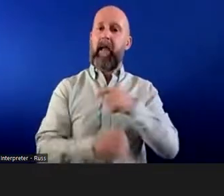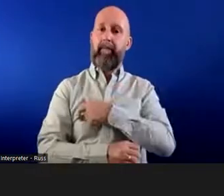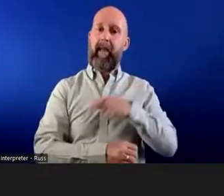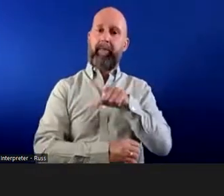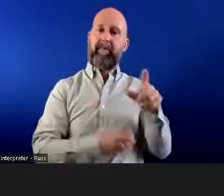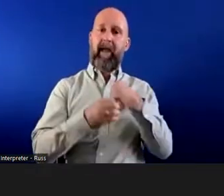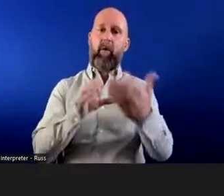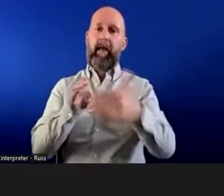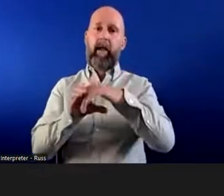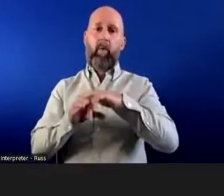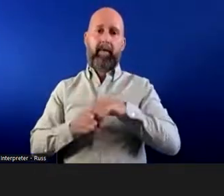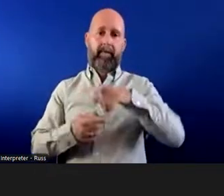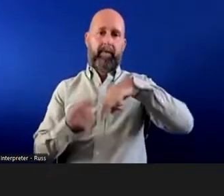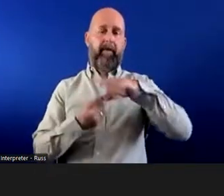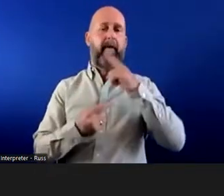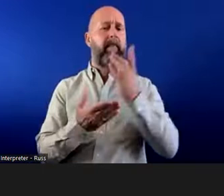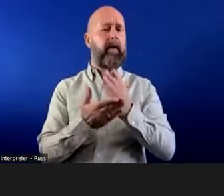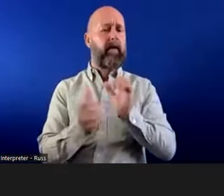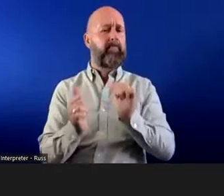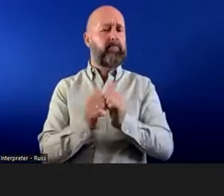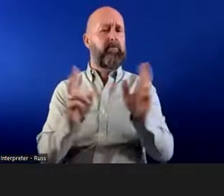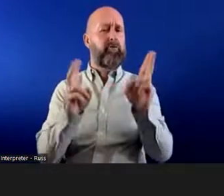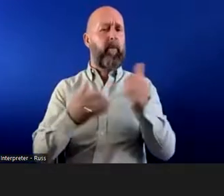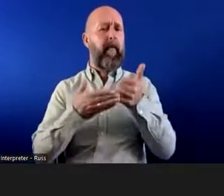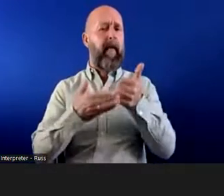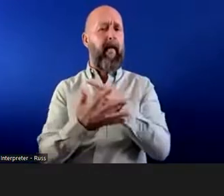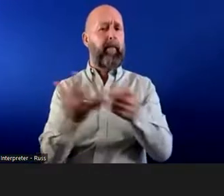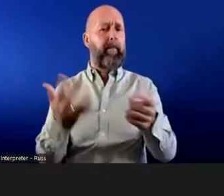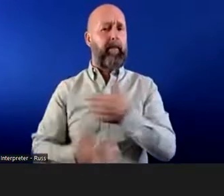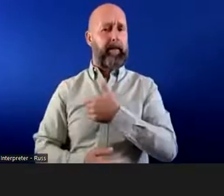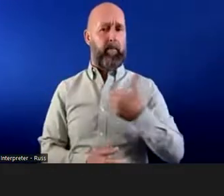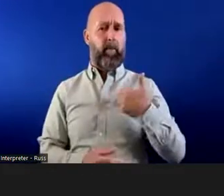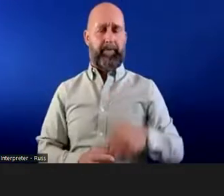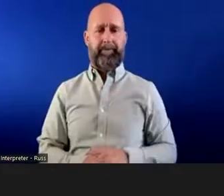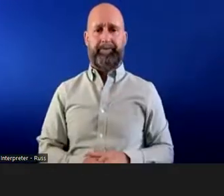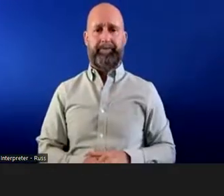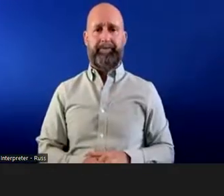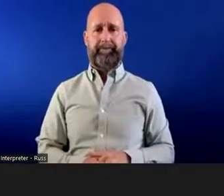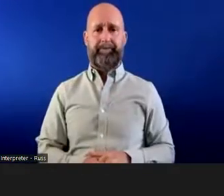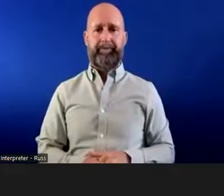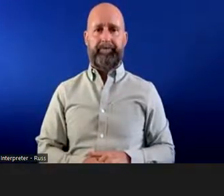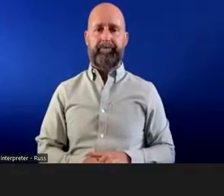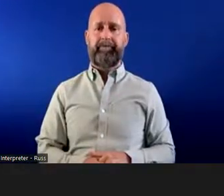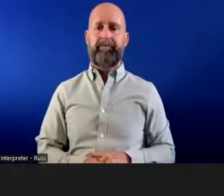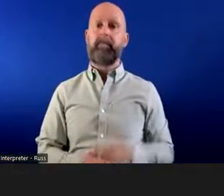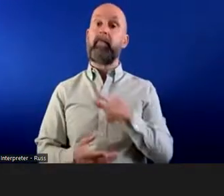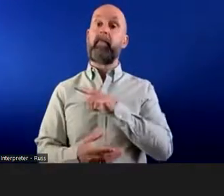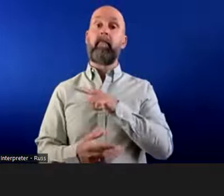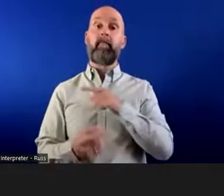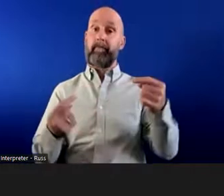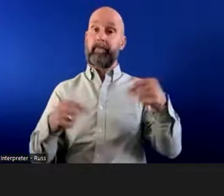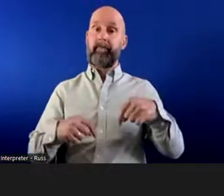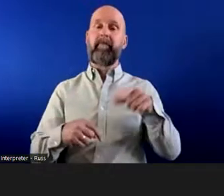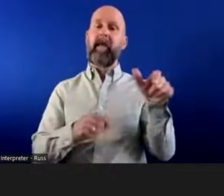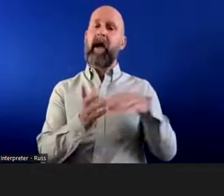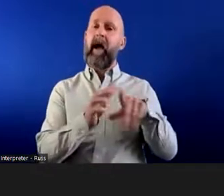I think this is really topical and really helpful discussion this morning. So I'm going to just, I know